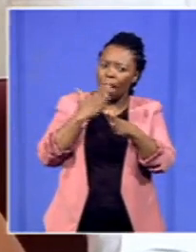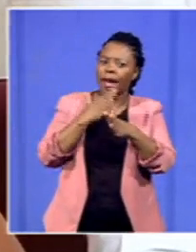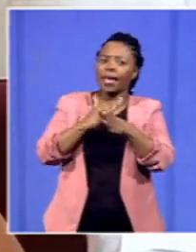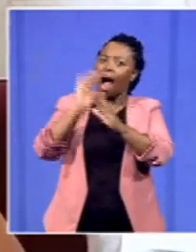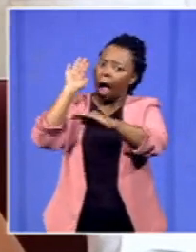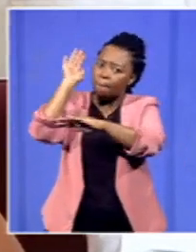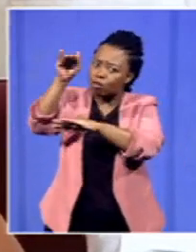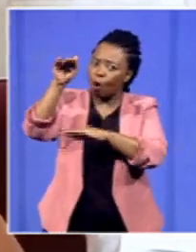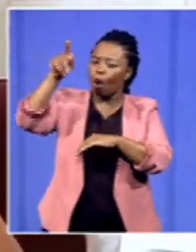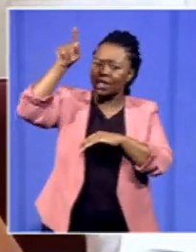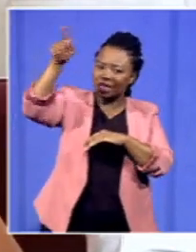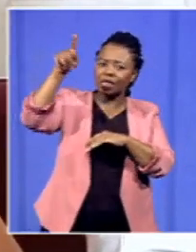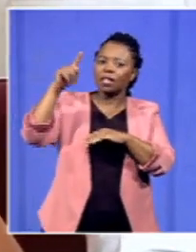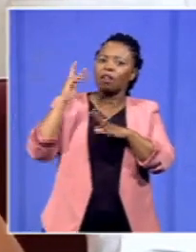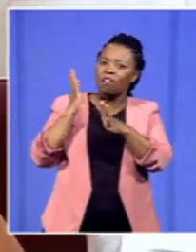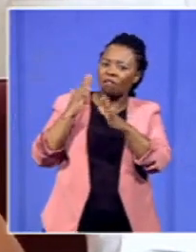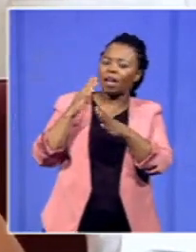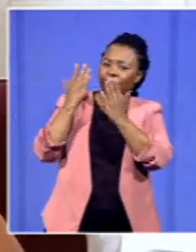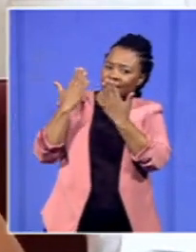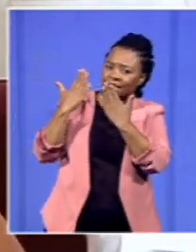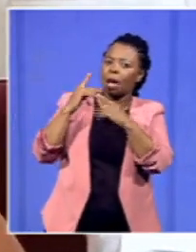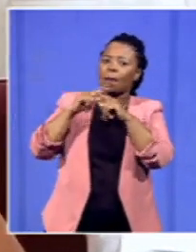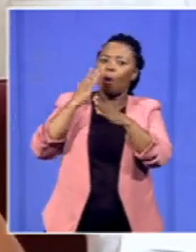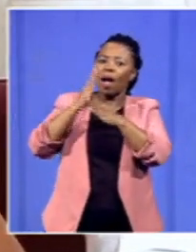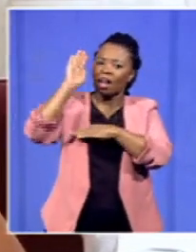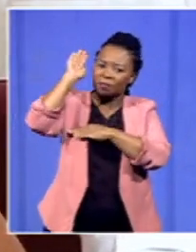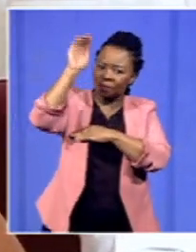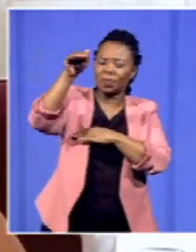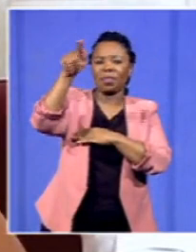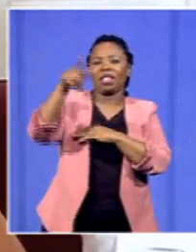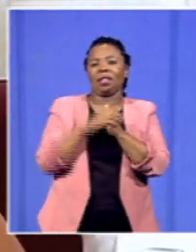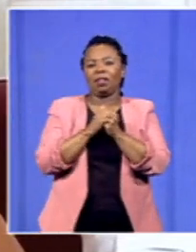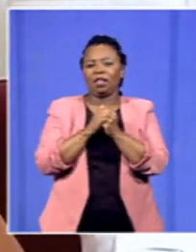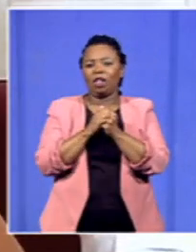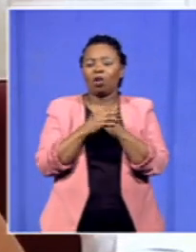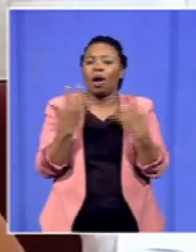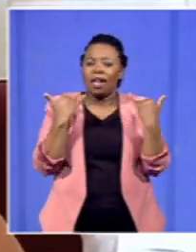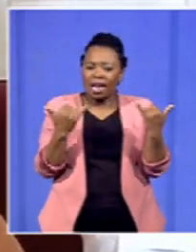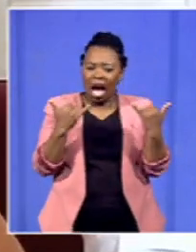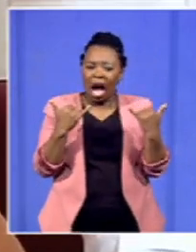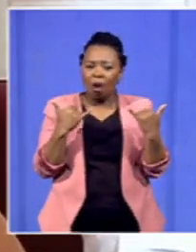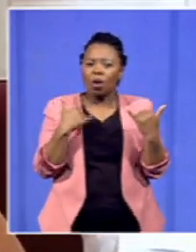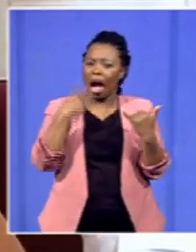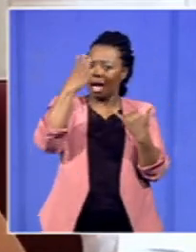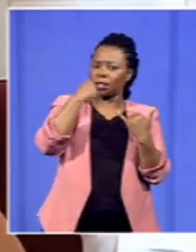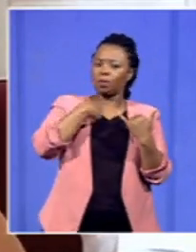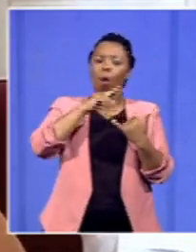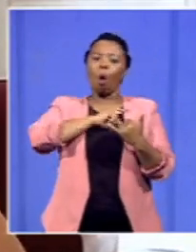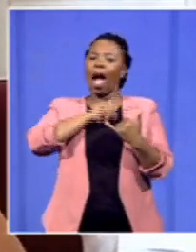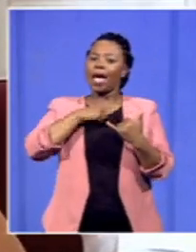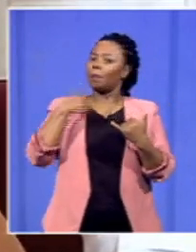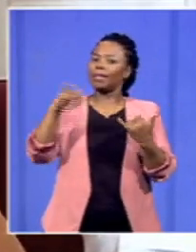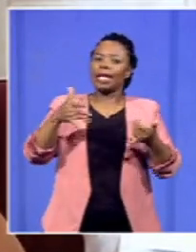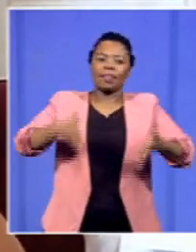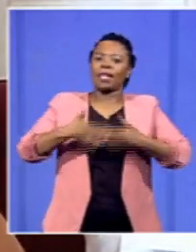and if you talk about the principle of patriotism if you ask me why I'm still in this country I mean it